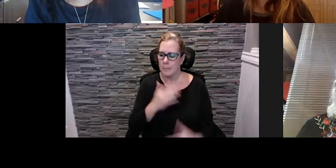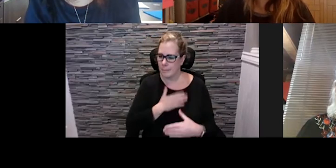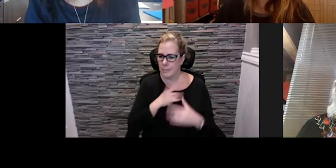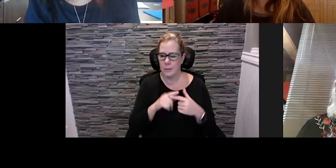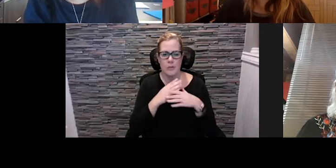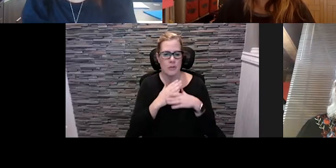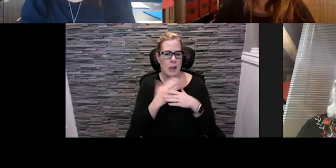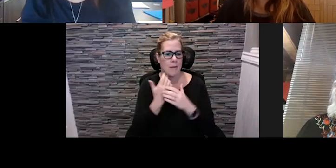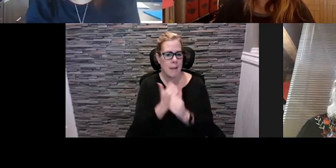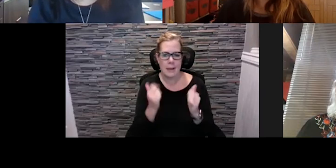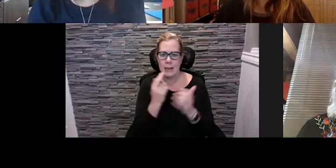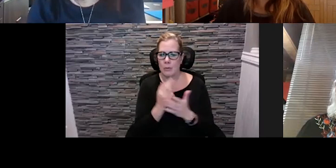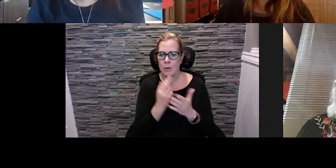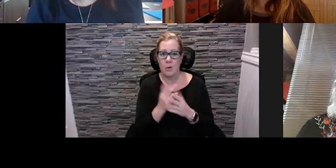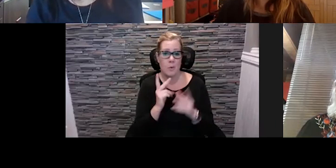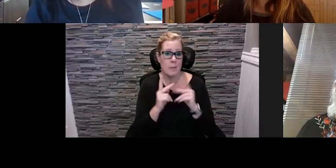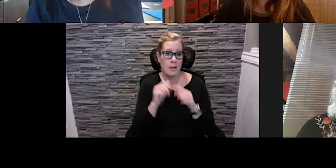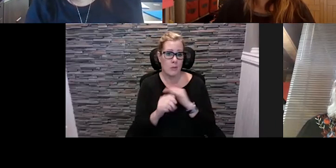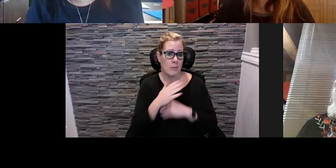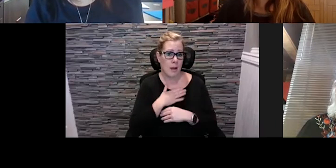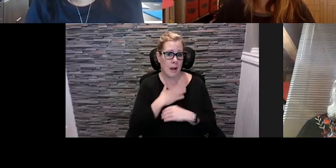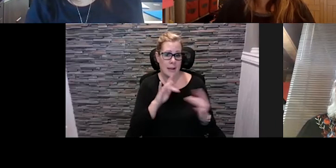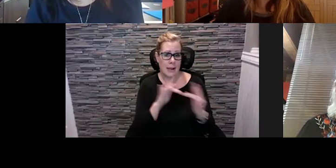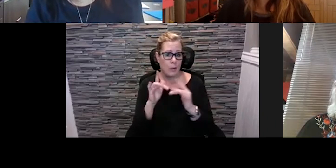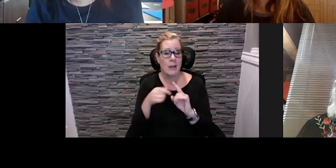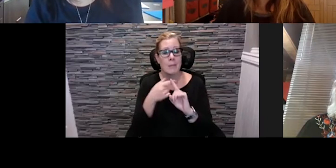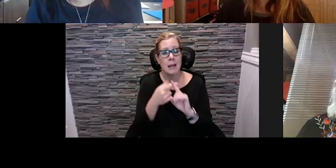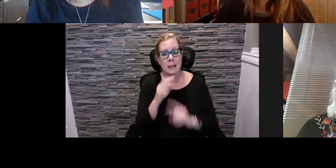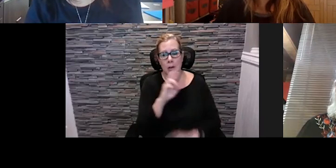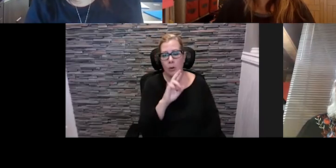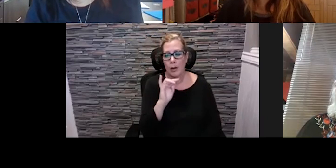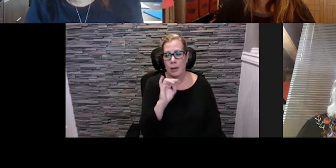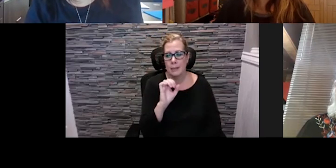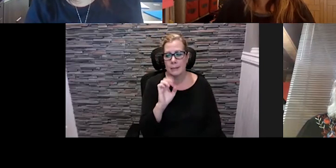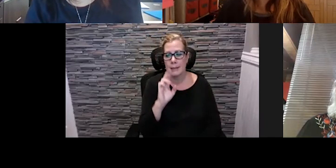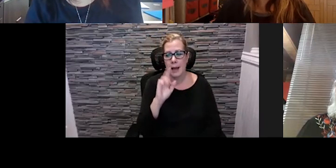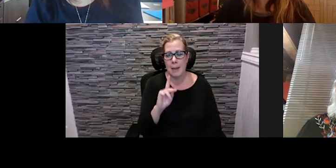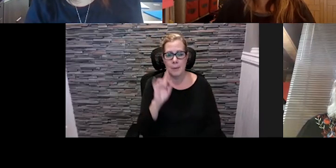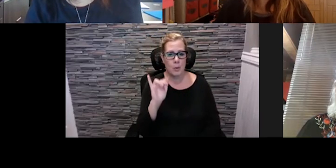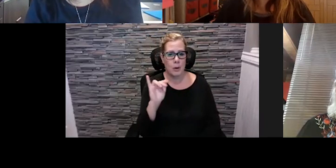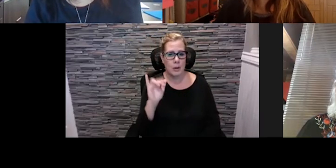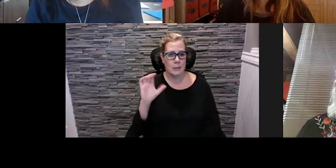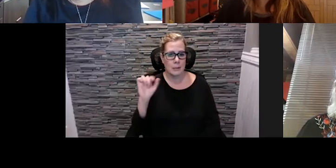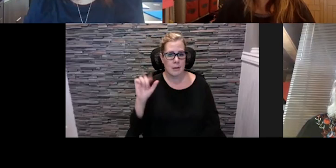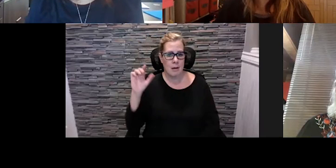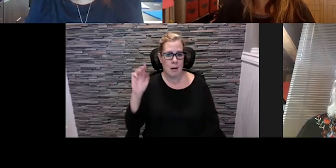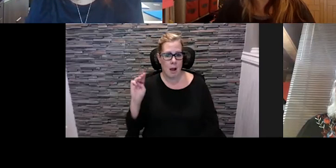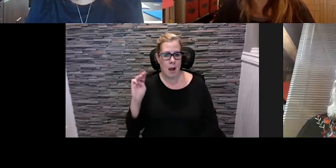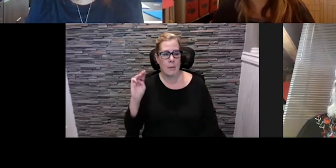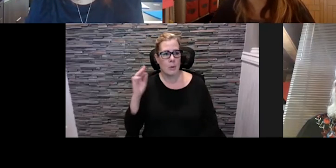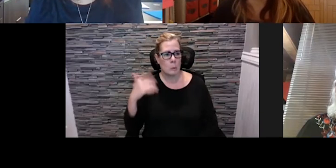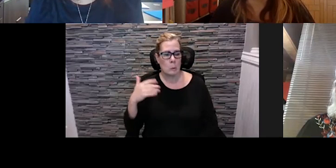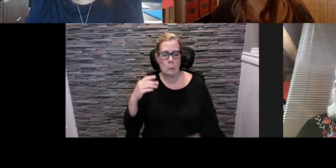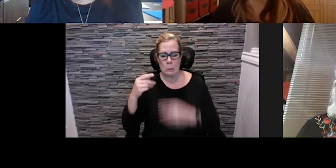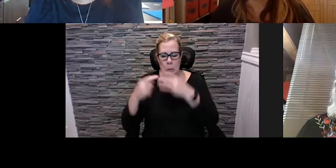anyone that's within my network and also the rise up yyc.com that has a lot of information on it as well you can see the current listings